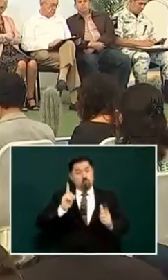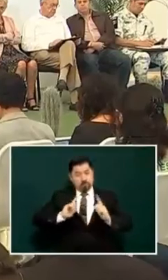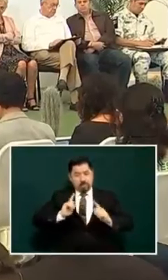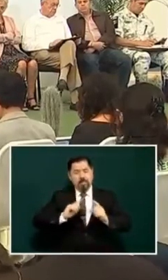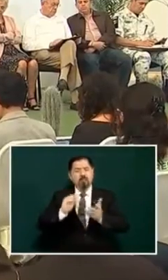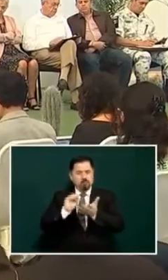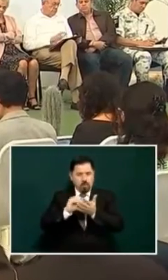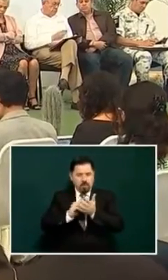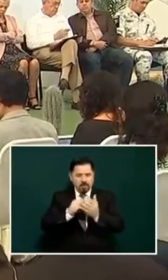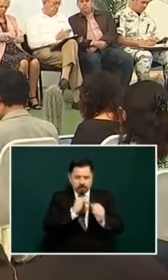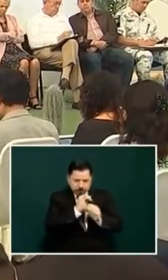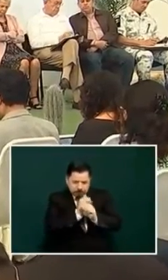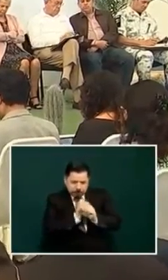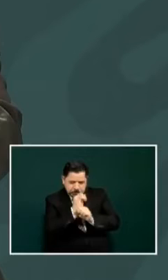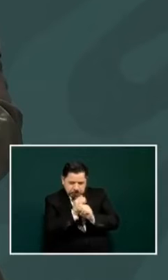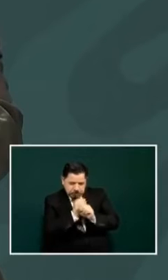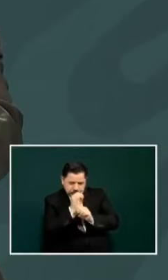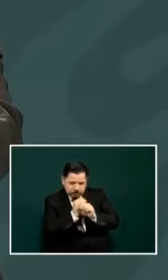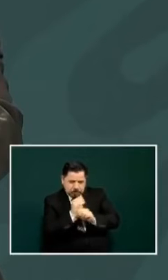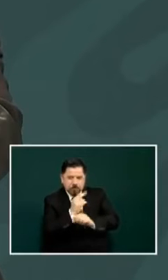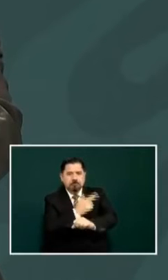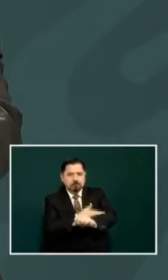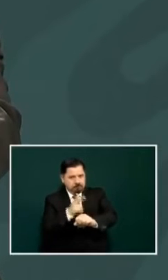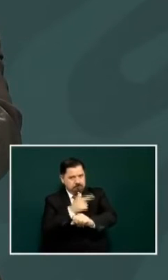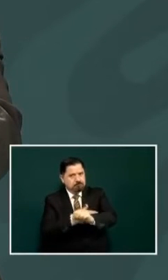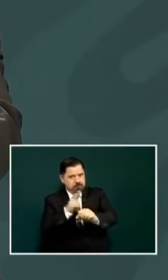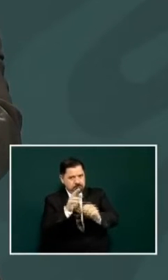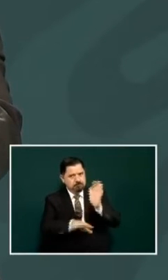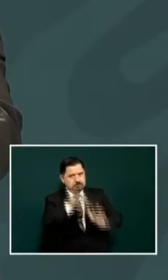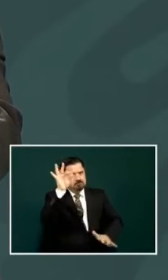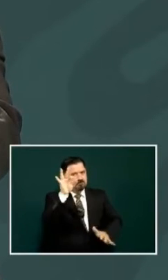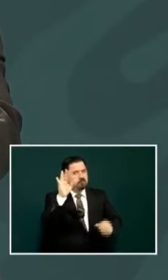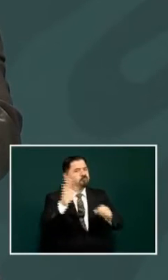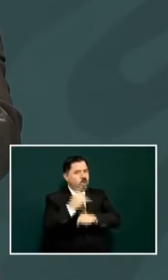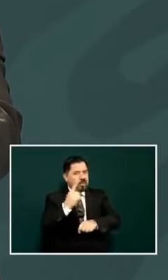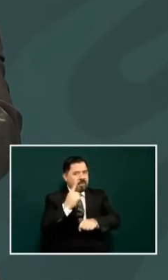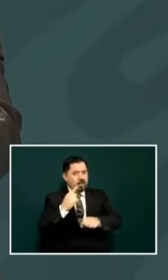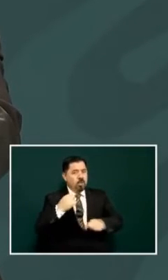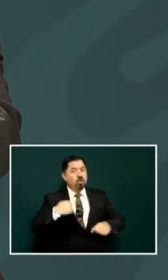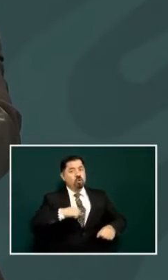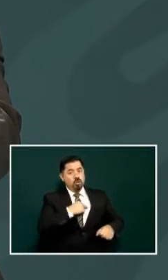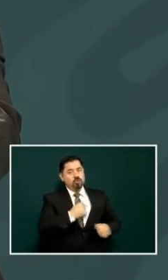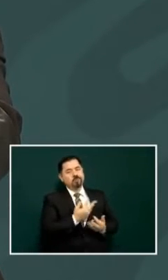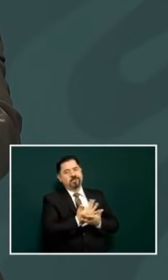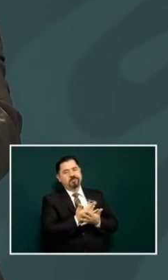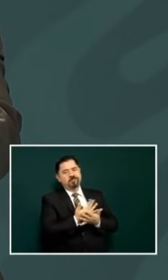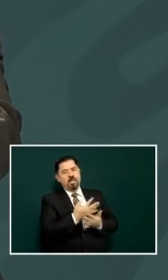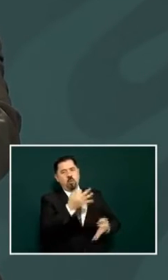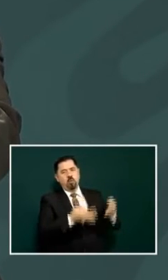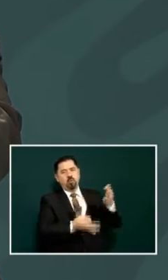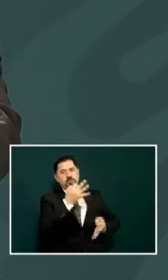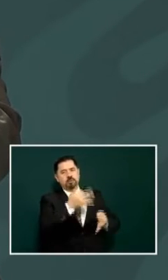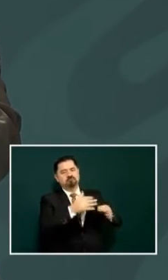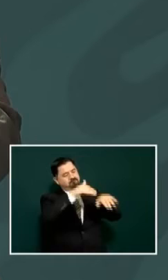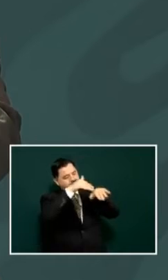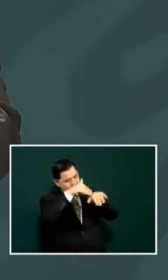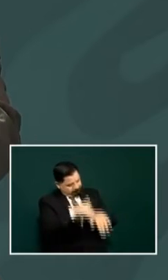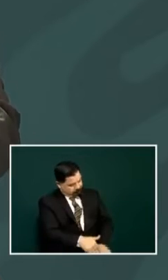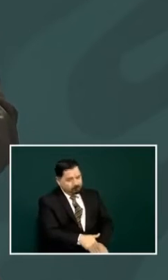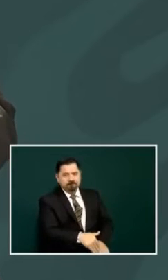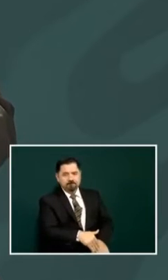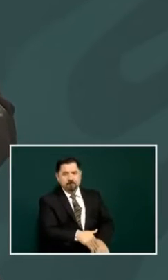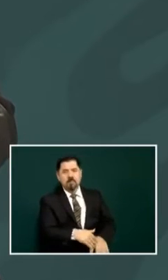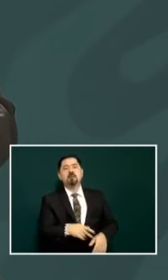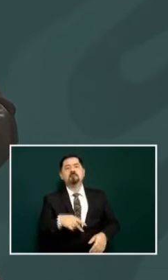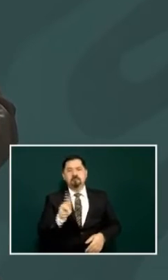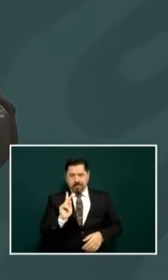and we are going to help with that failure with the judicial power but yes the